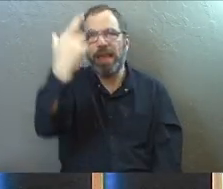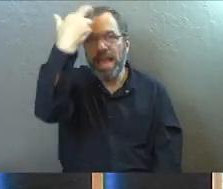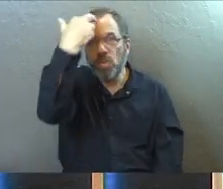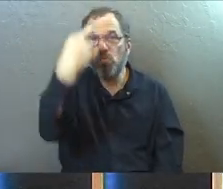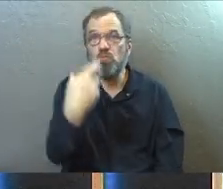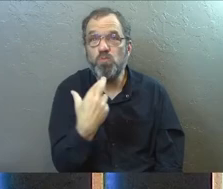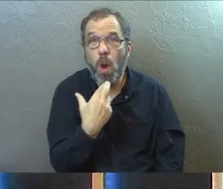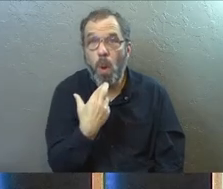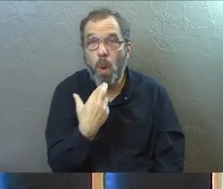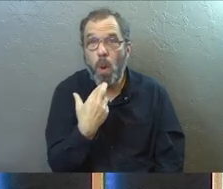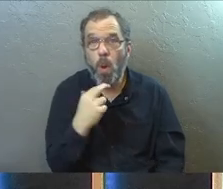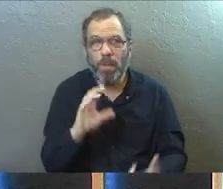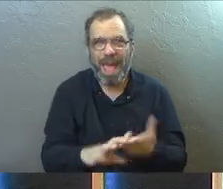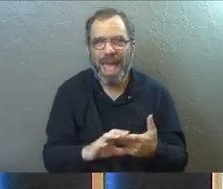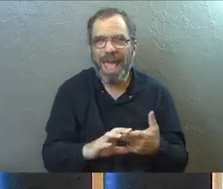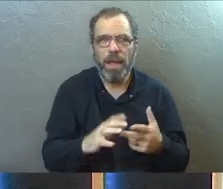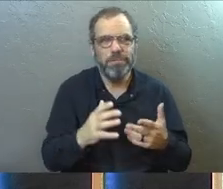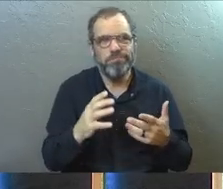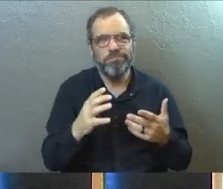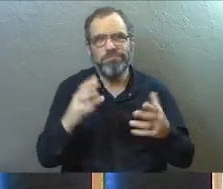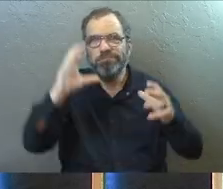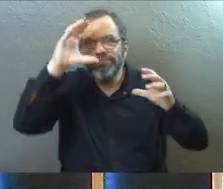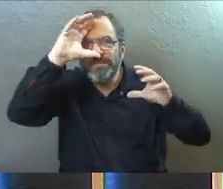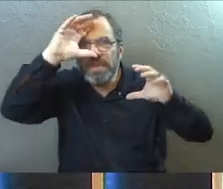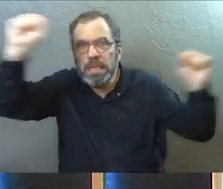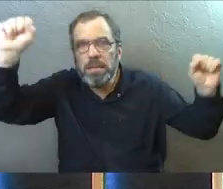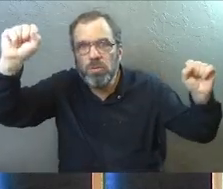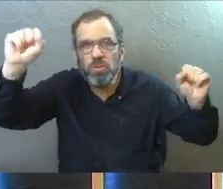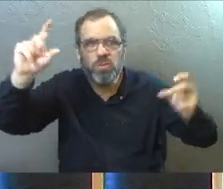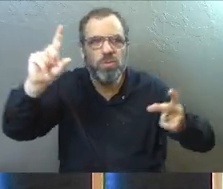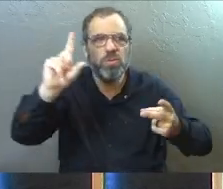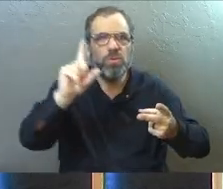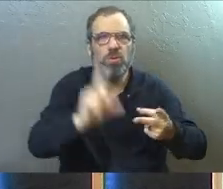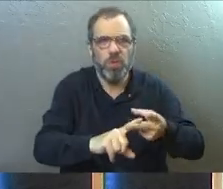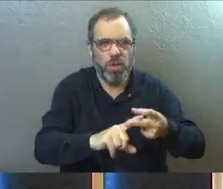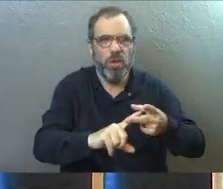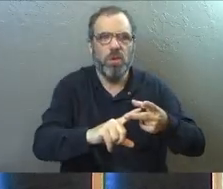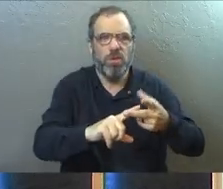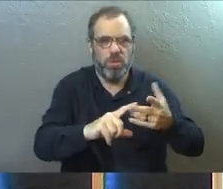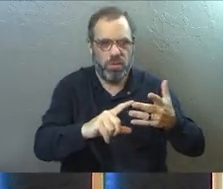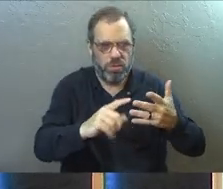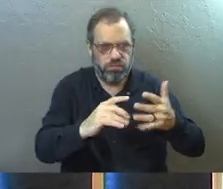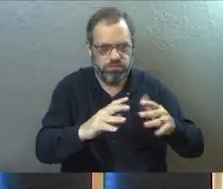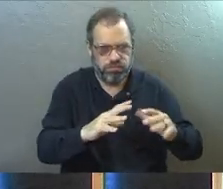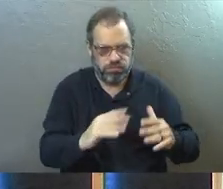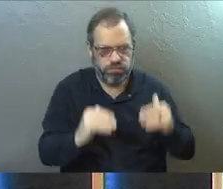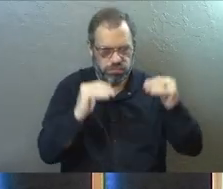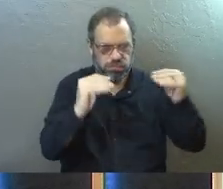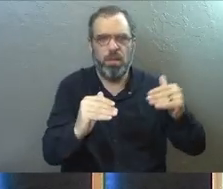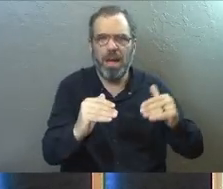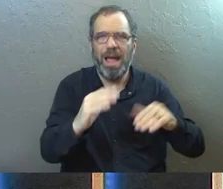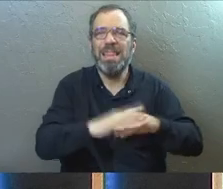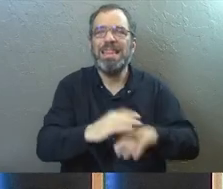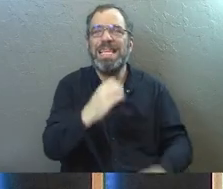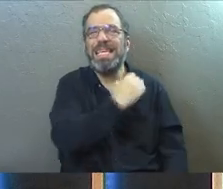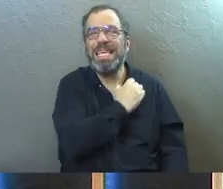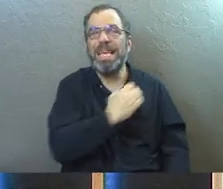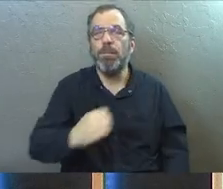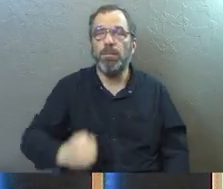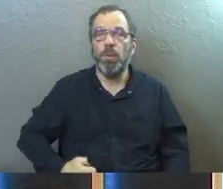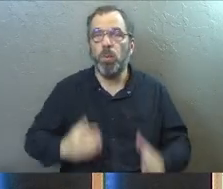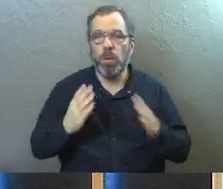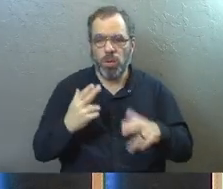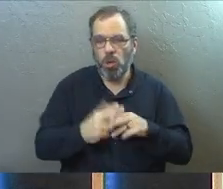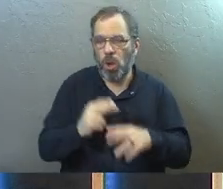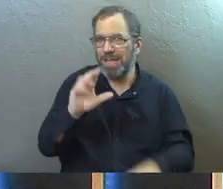Rome and the Caesars. It was each one that came in succession, the emperors were called Caesars.